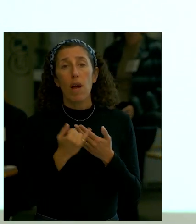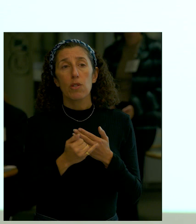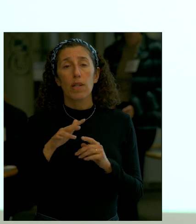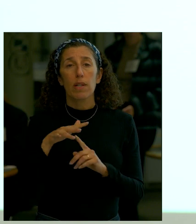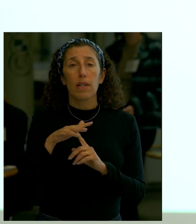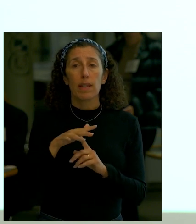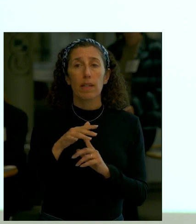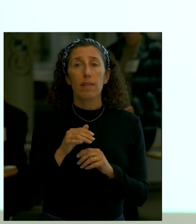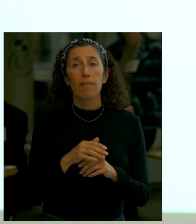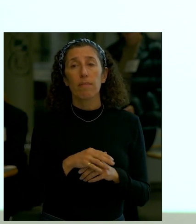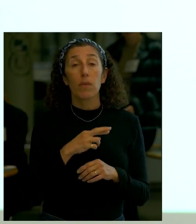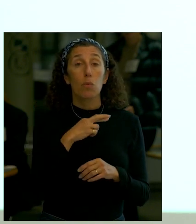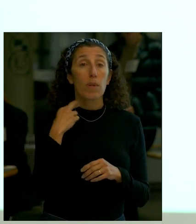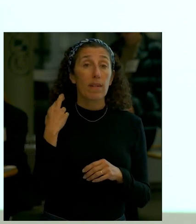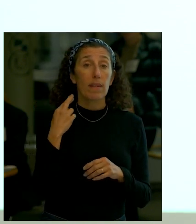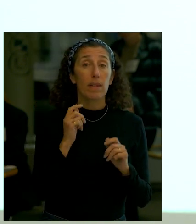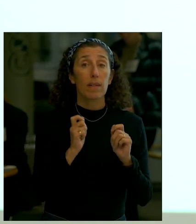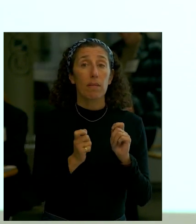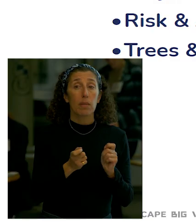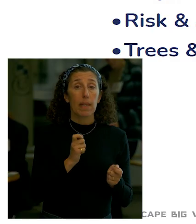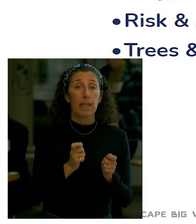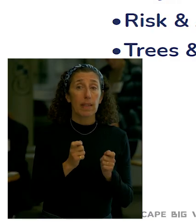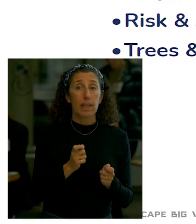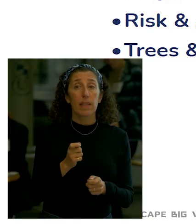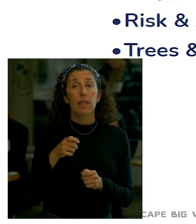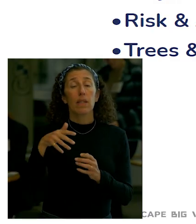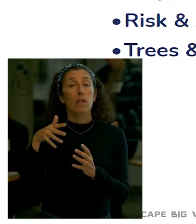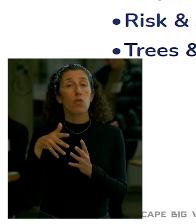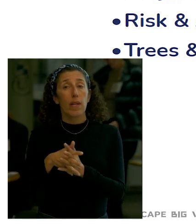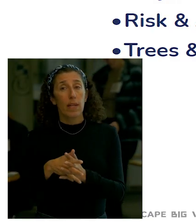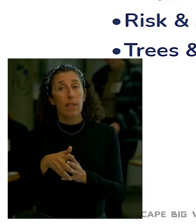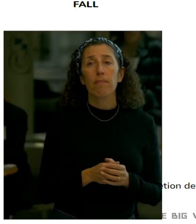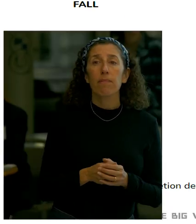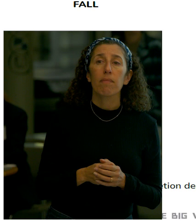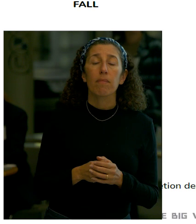adaptability and drainage and all about the trees so